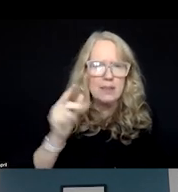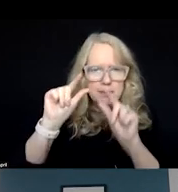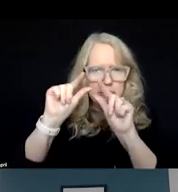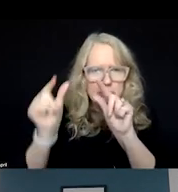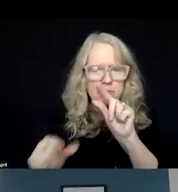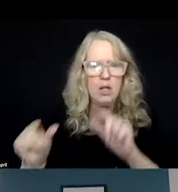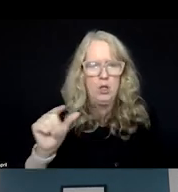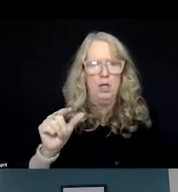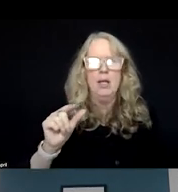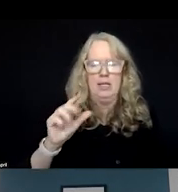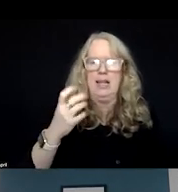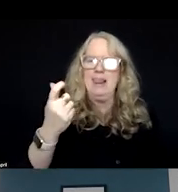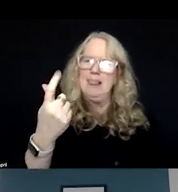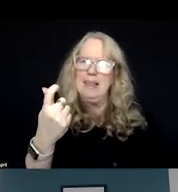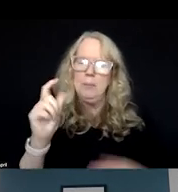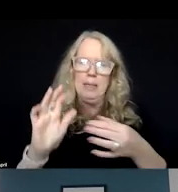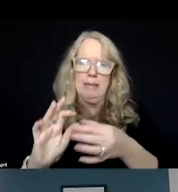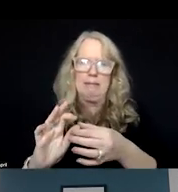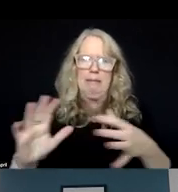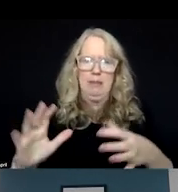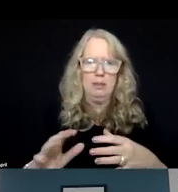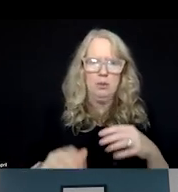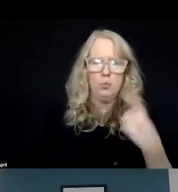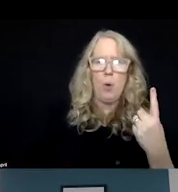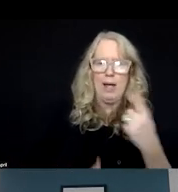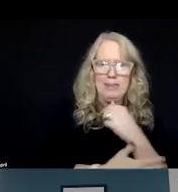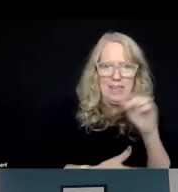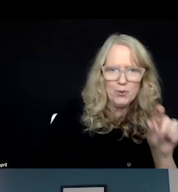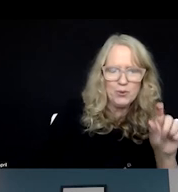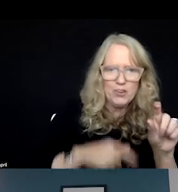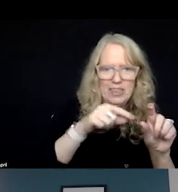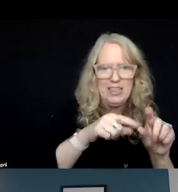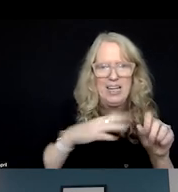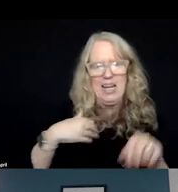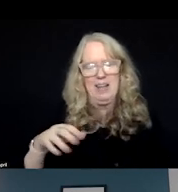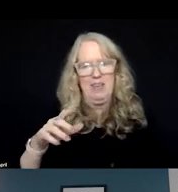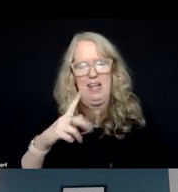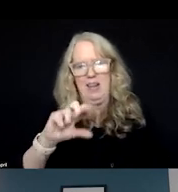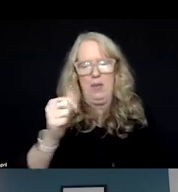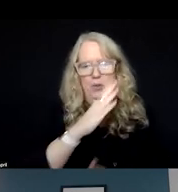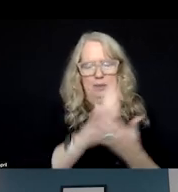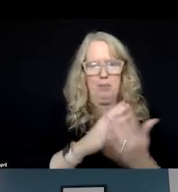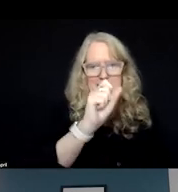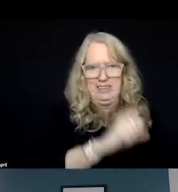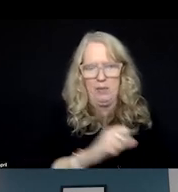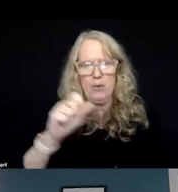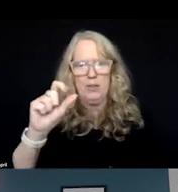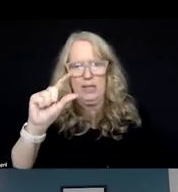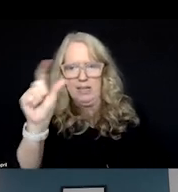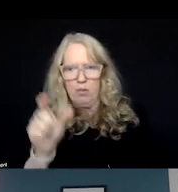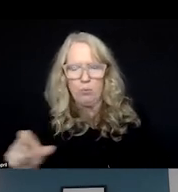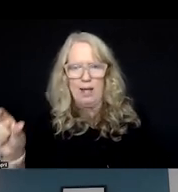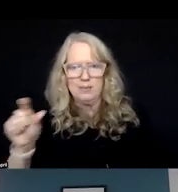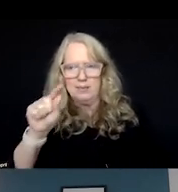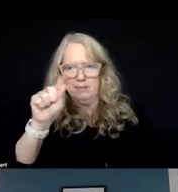we're a little bit disconnected. We've got one county down at the southern part of the state. And then we have the rest